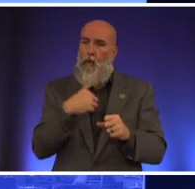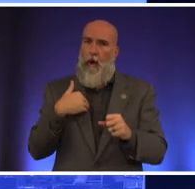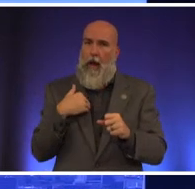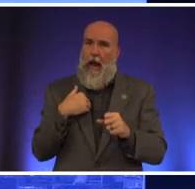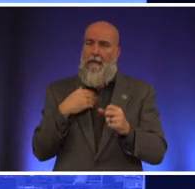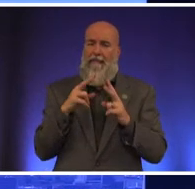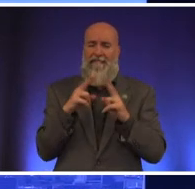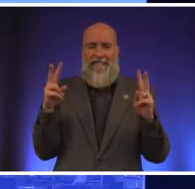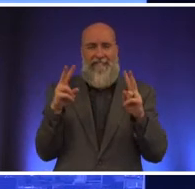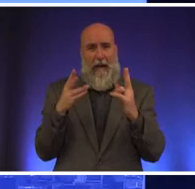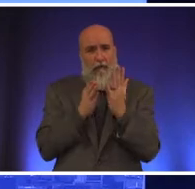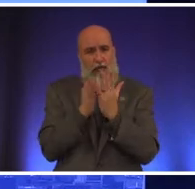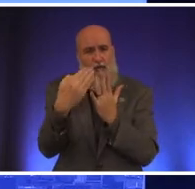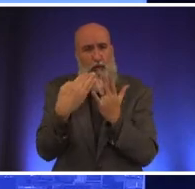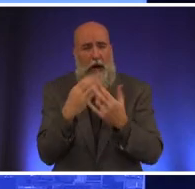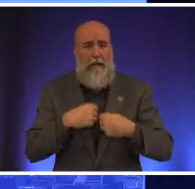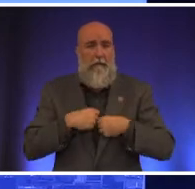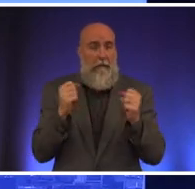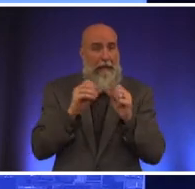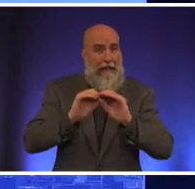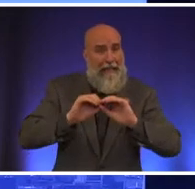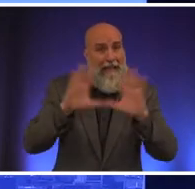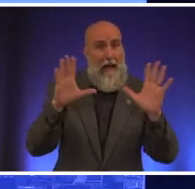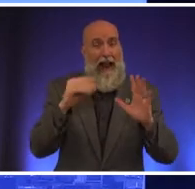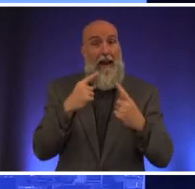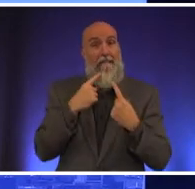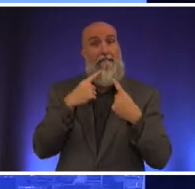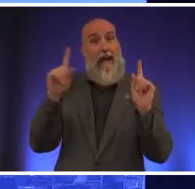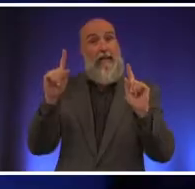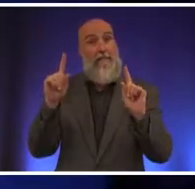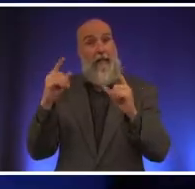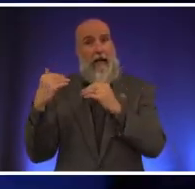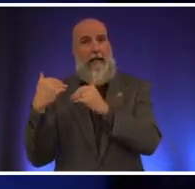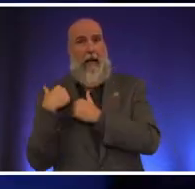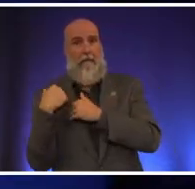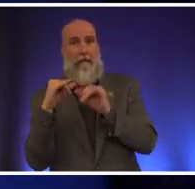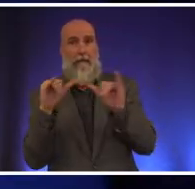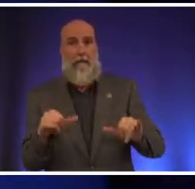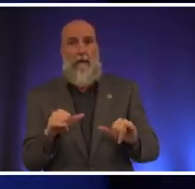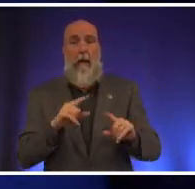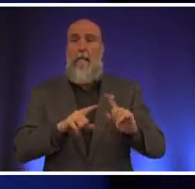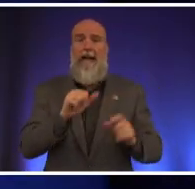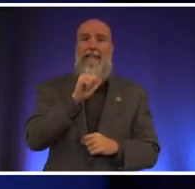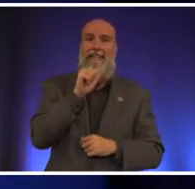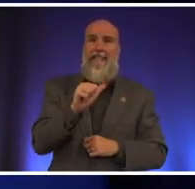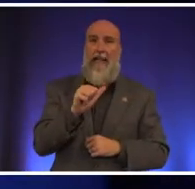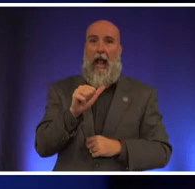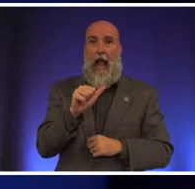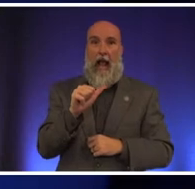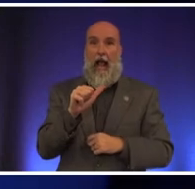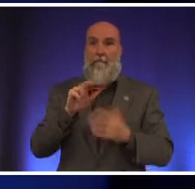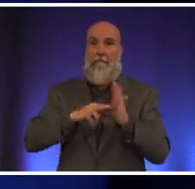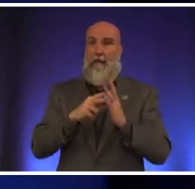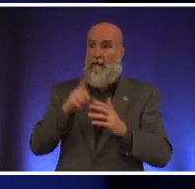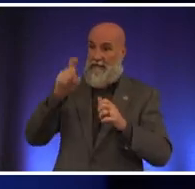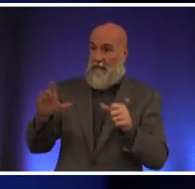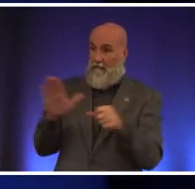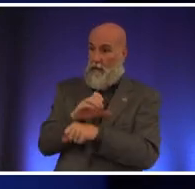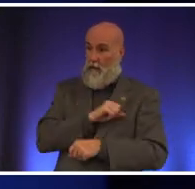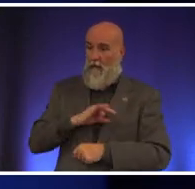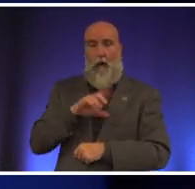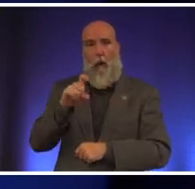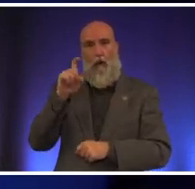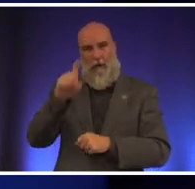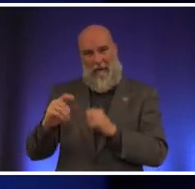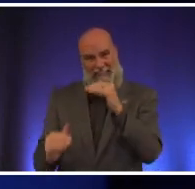transparent and effective accountability system but that is not a binary choice with having full staffing we need to get to